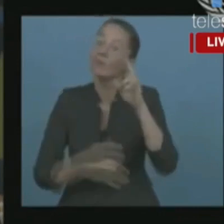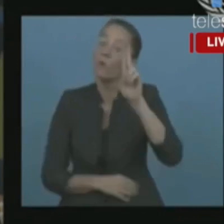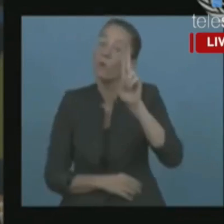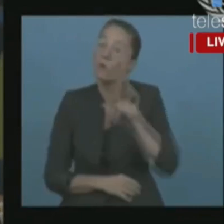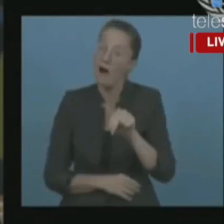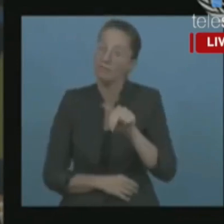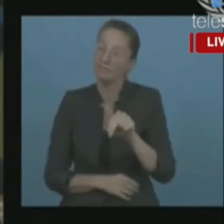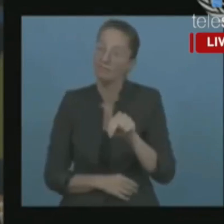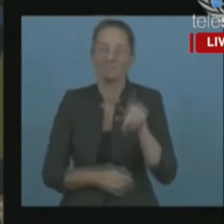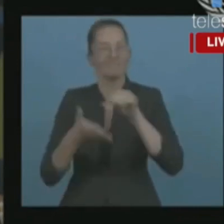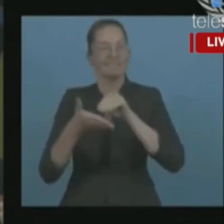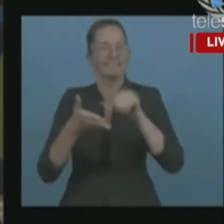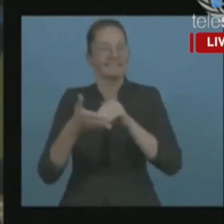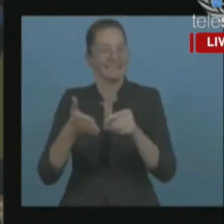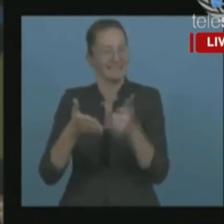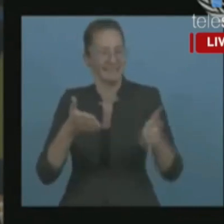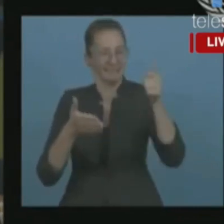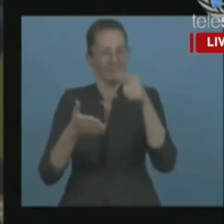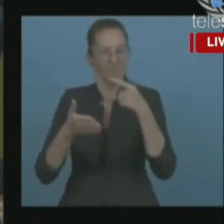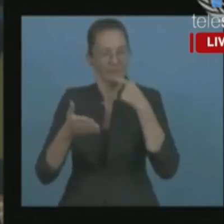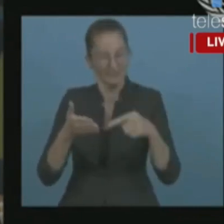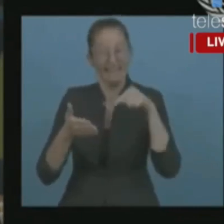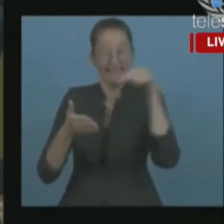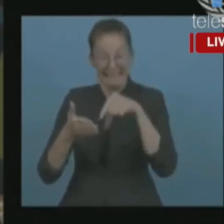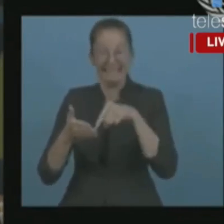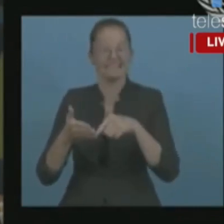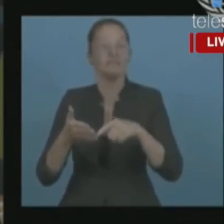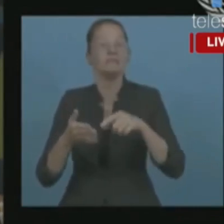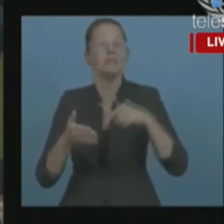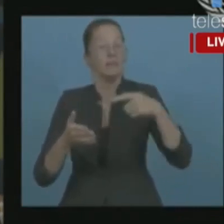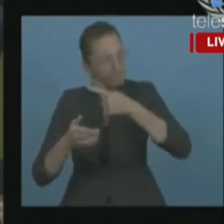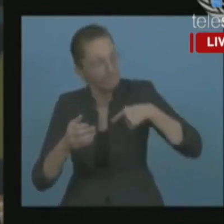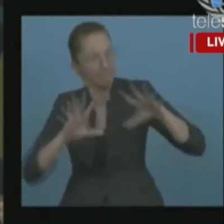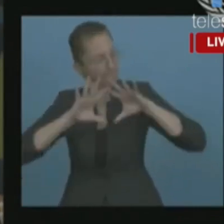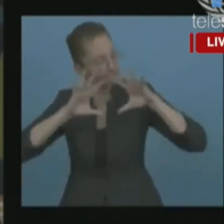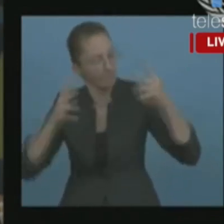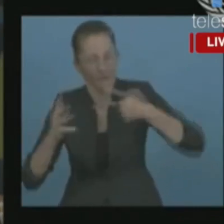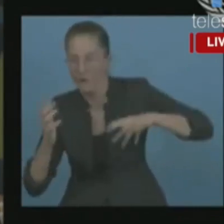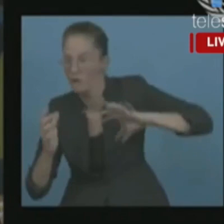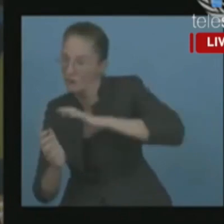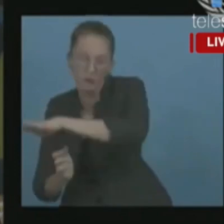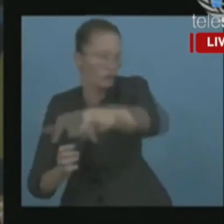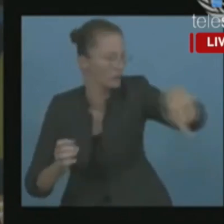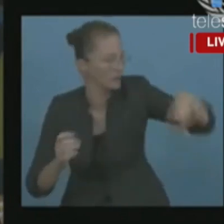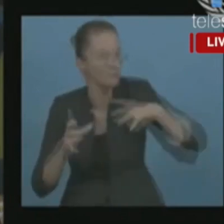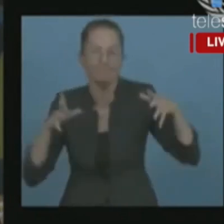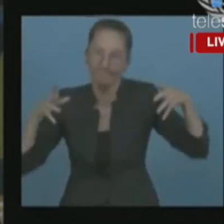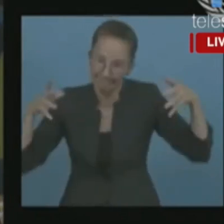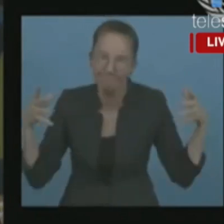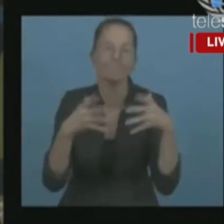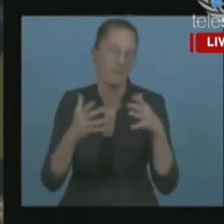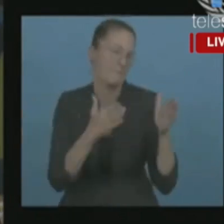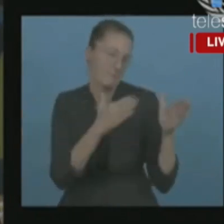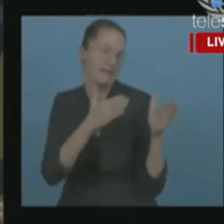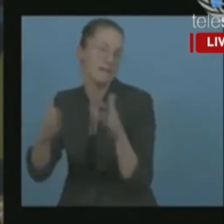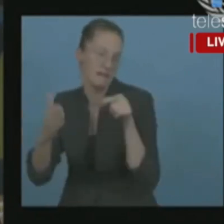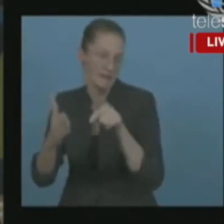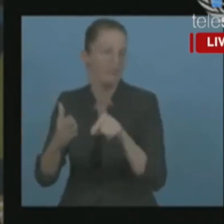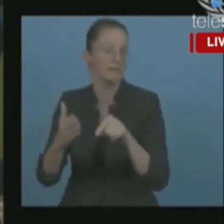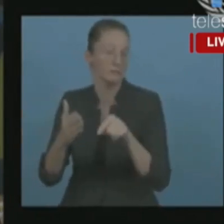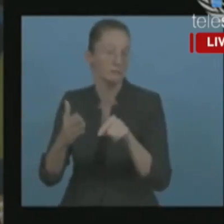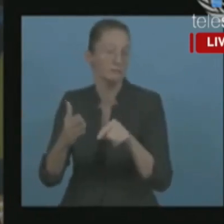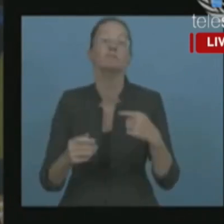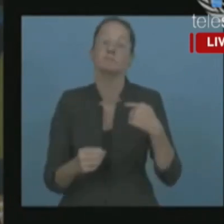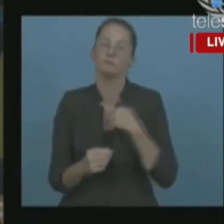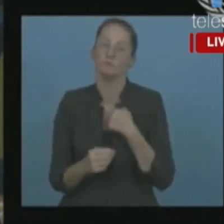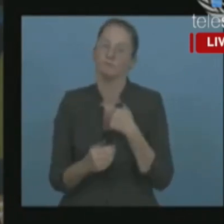the digital part must be an integral part of this plan,